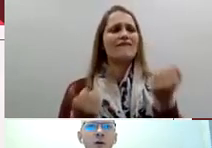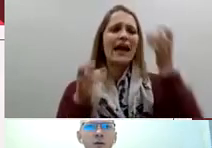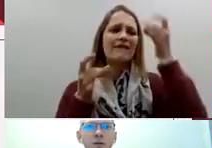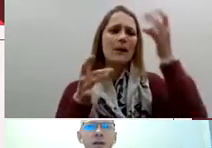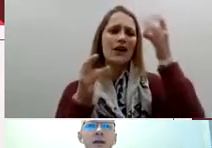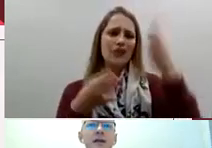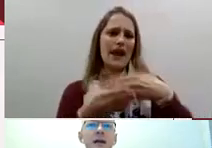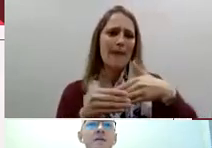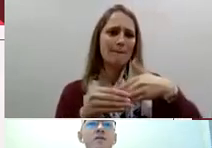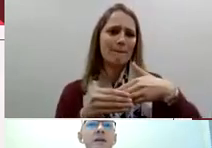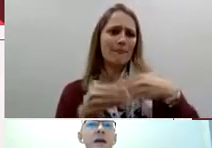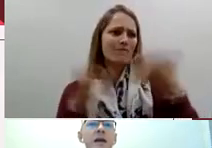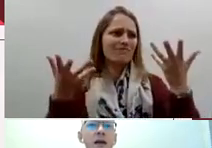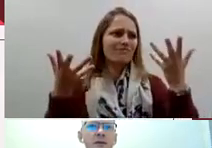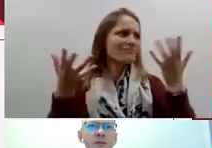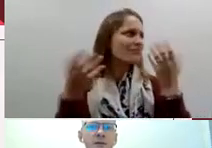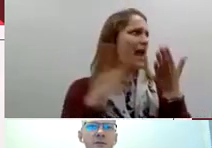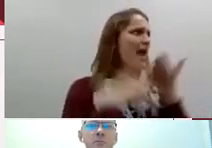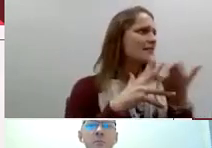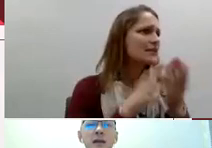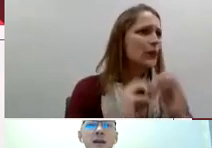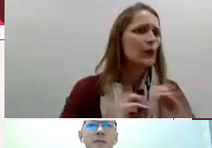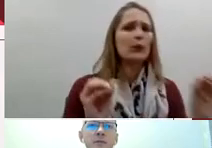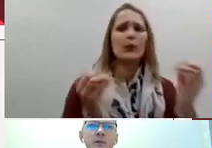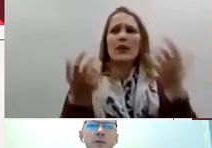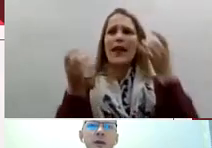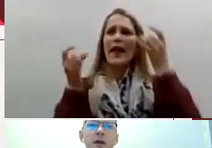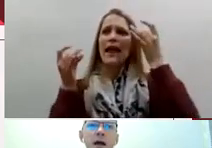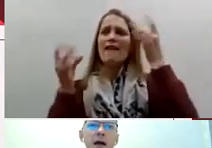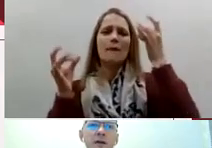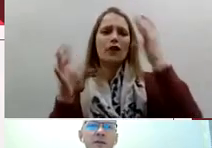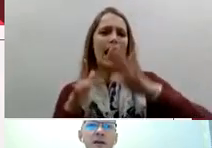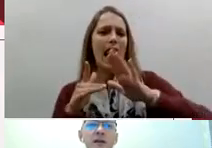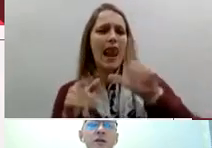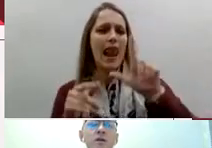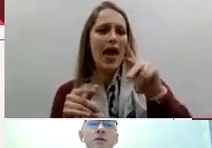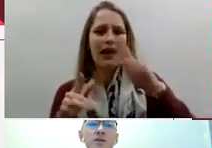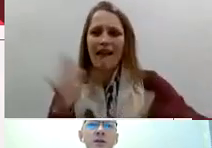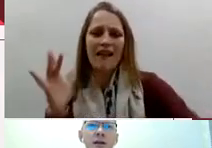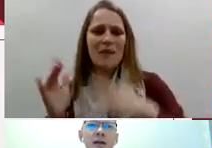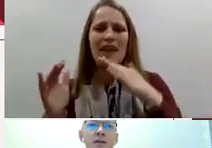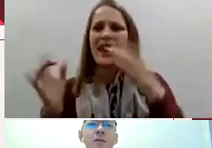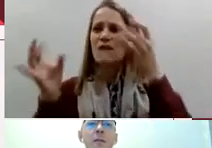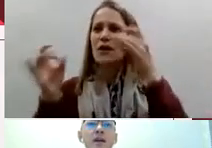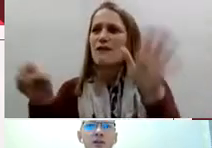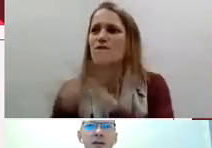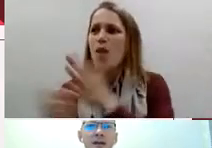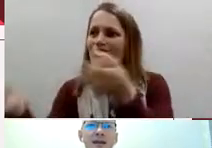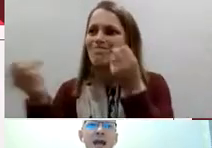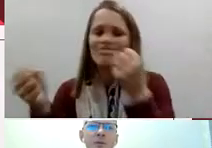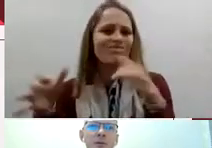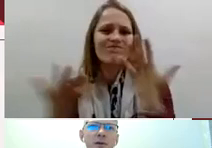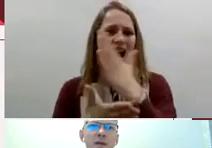involved in everyday life many deaf people have a huge information